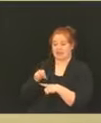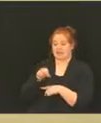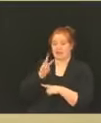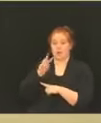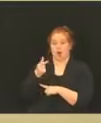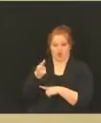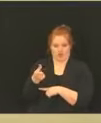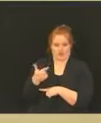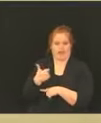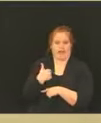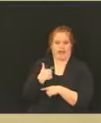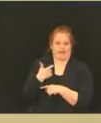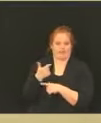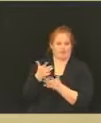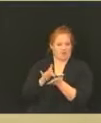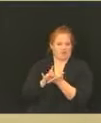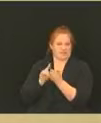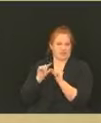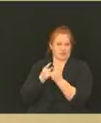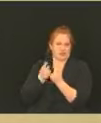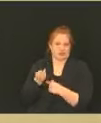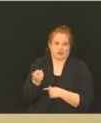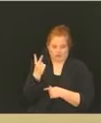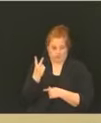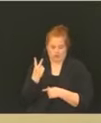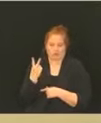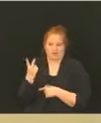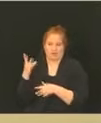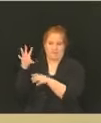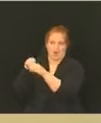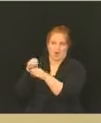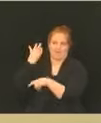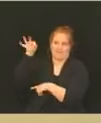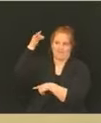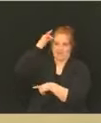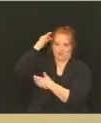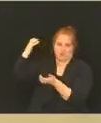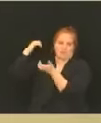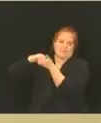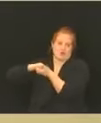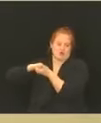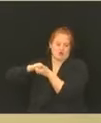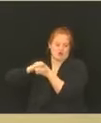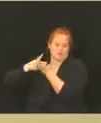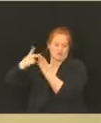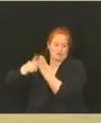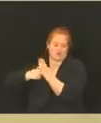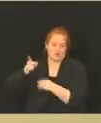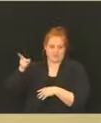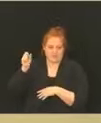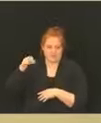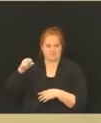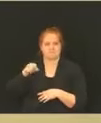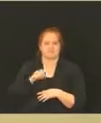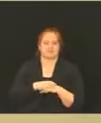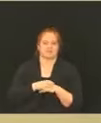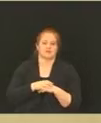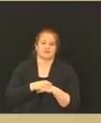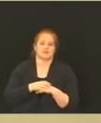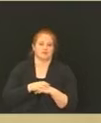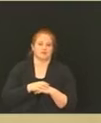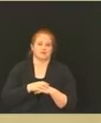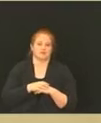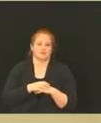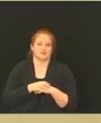pharmacy groups that were part of the Federal Pharmacy Partnership program. And their vaccination thus